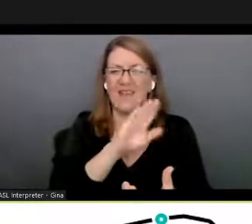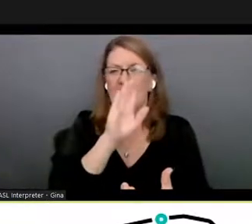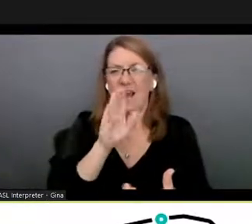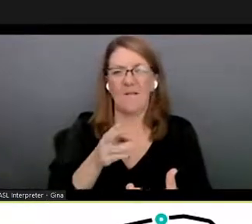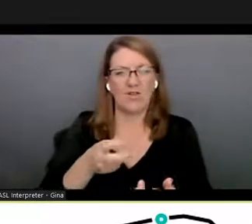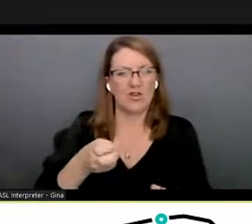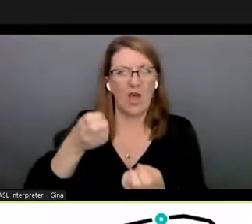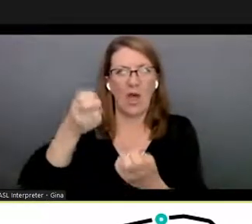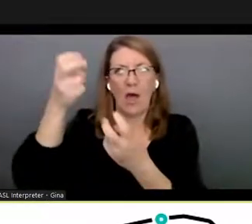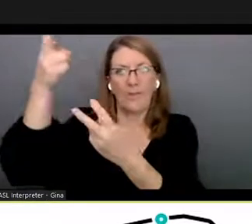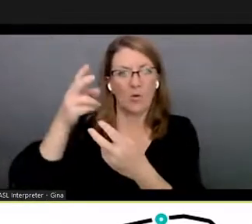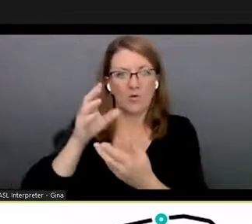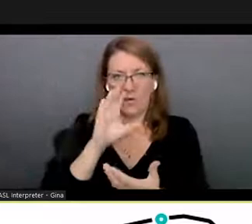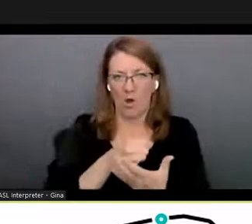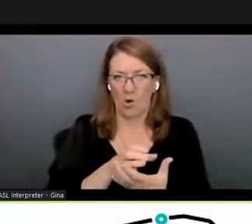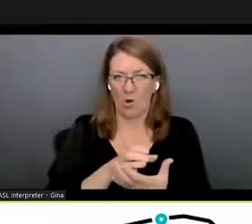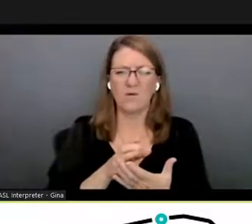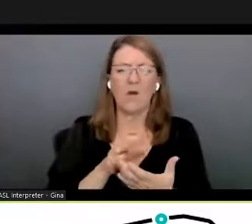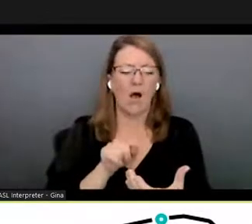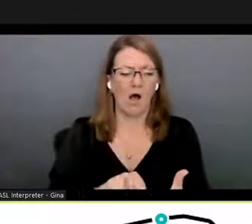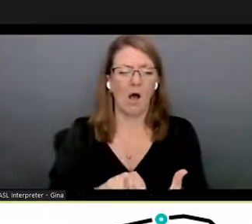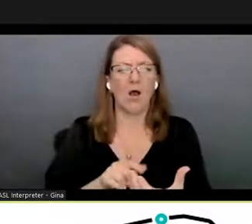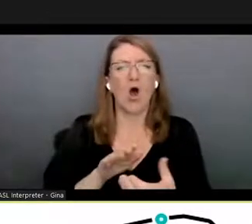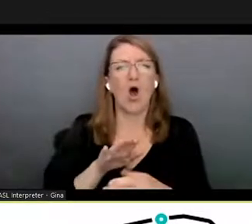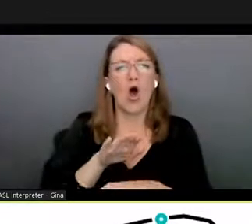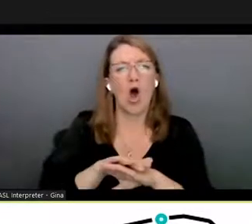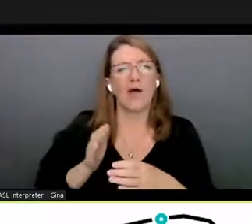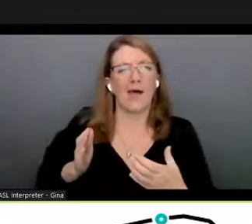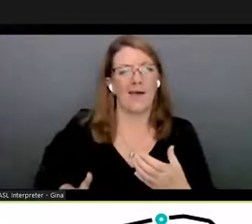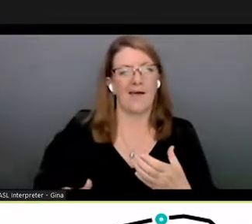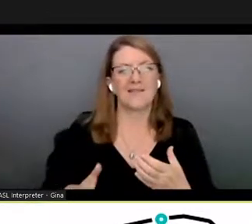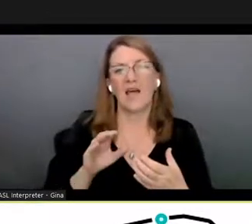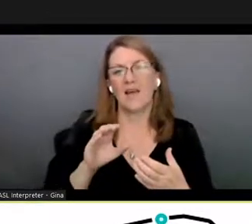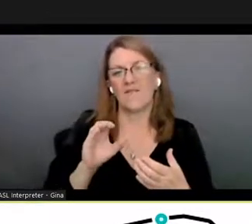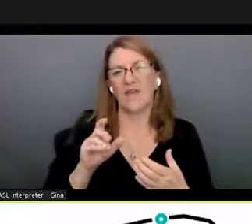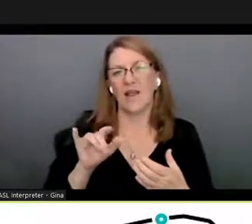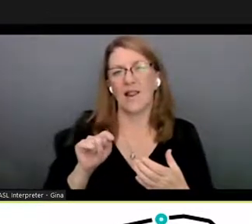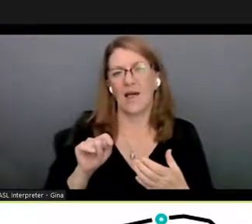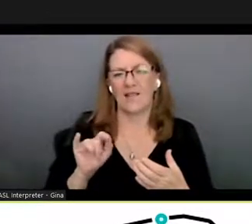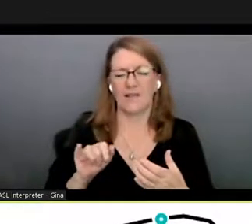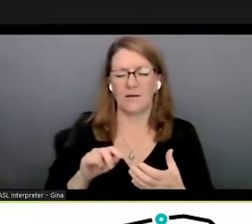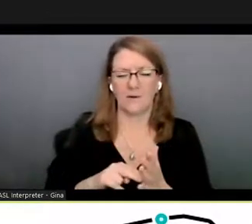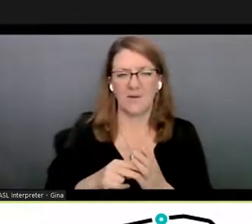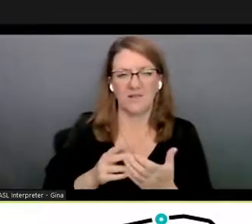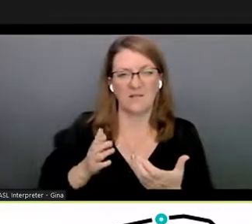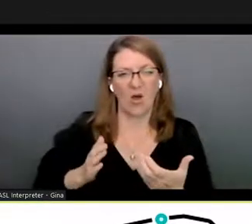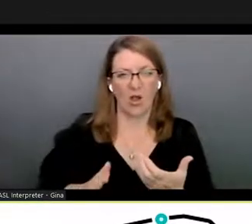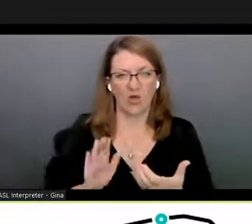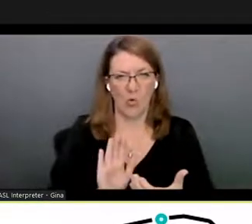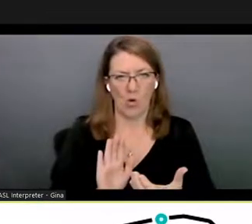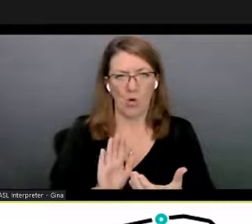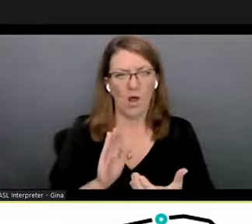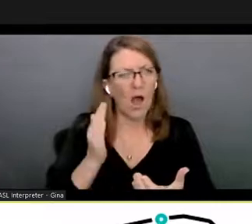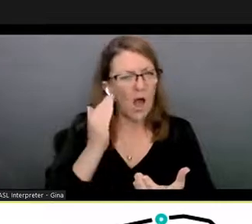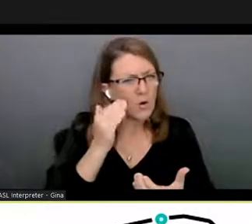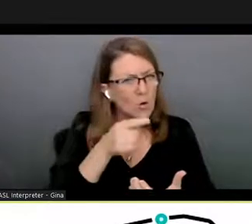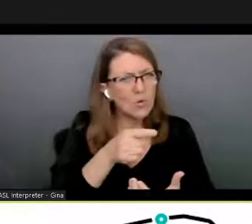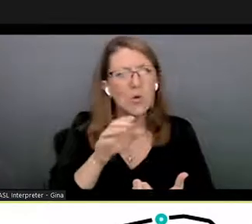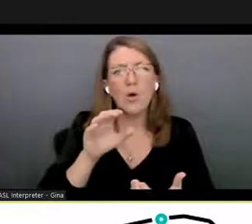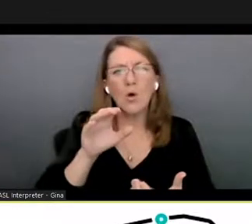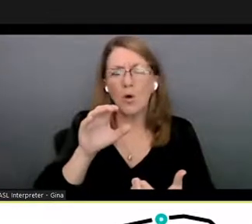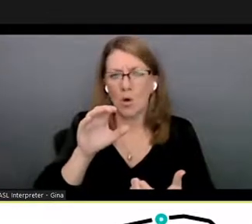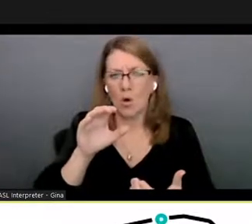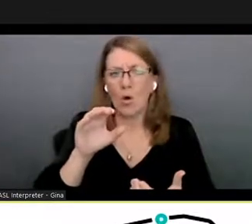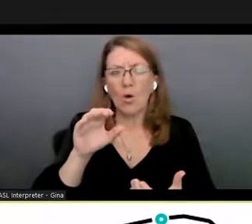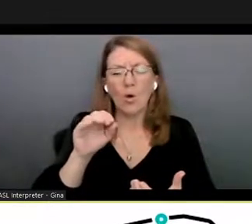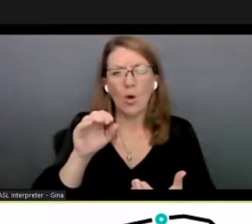photos it's only all on client site that's what that means and from what i understand kupu you do upload to a server and the reason why you